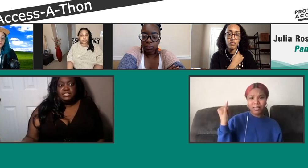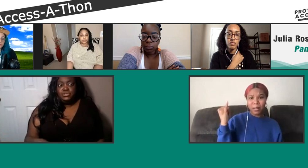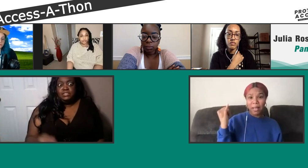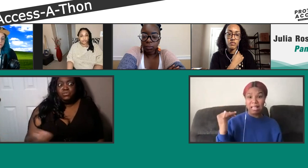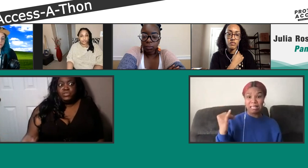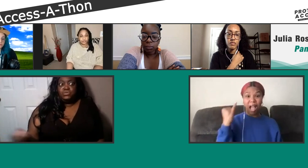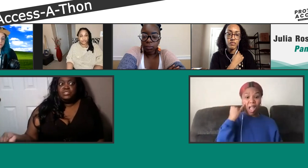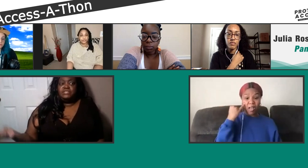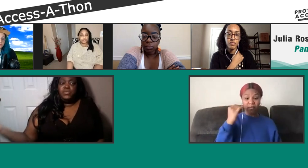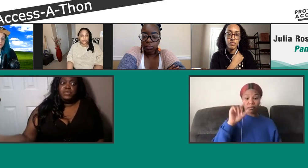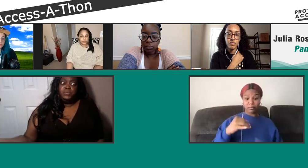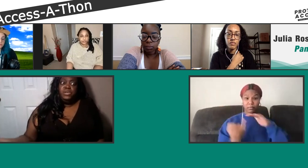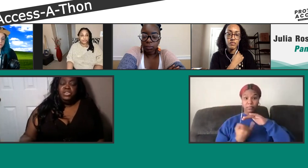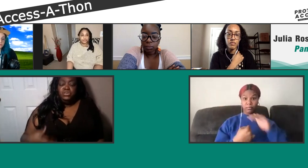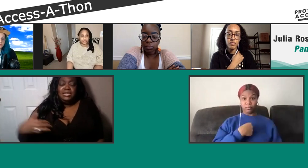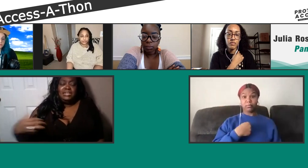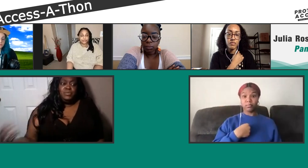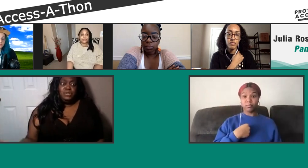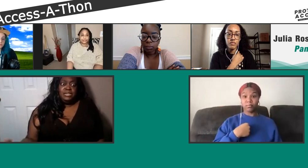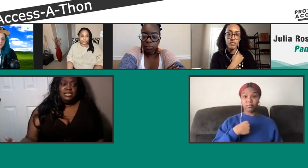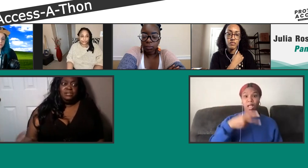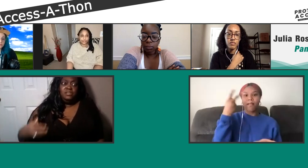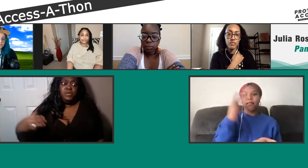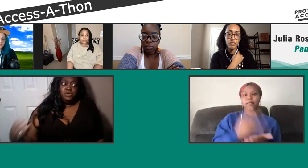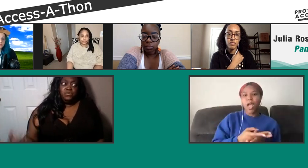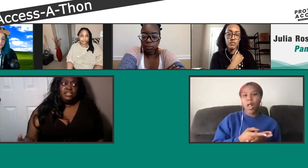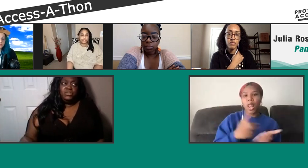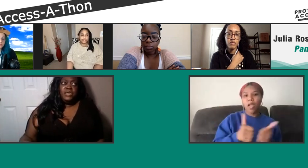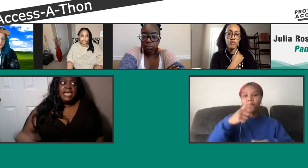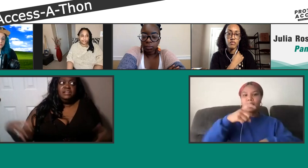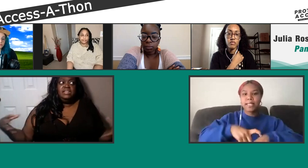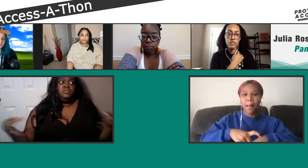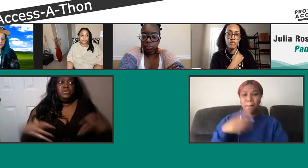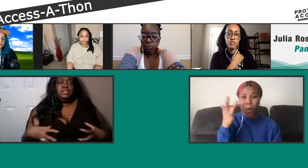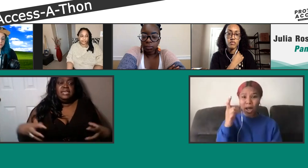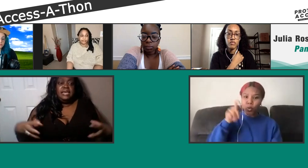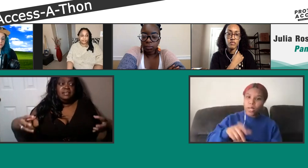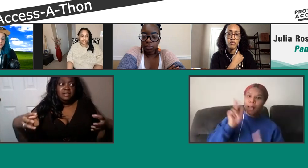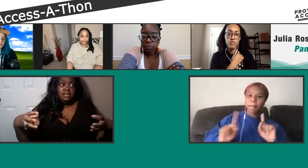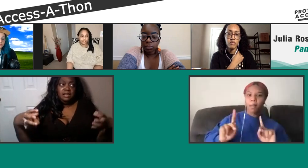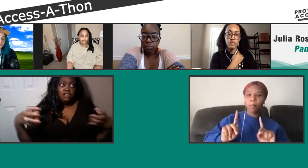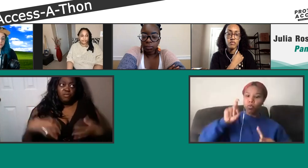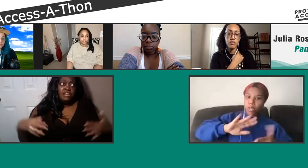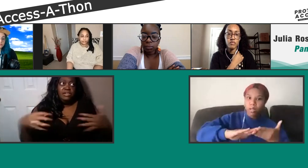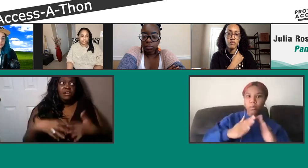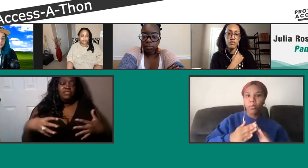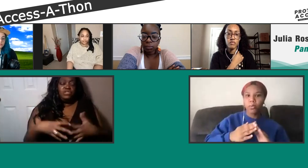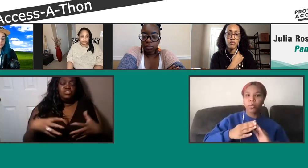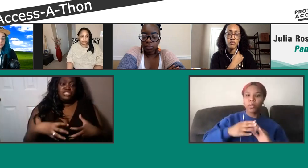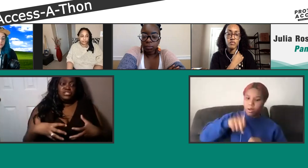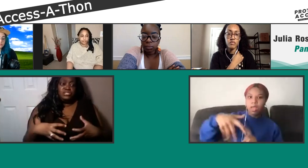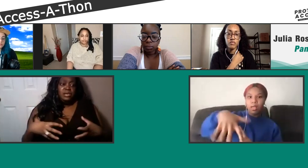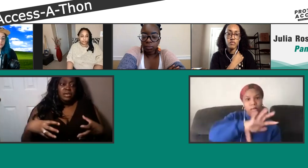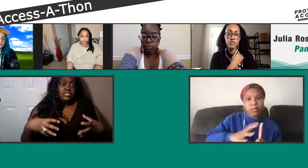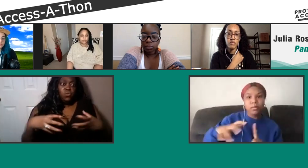because you need the resources of other people, you need community, you need people around you, and you need community and the government and you need all those